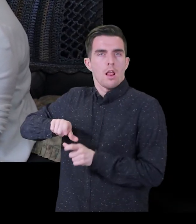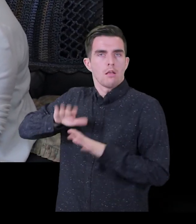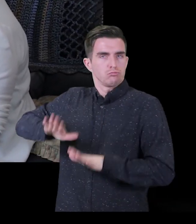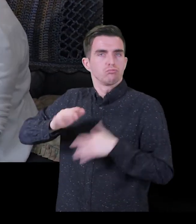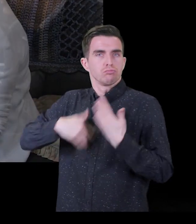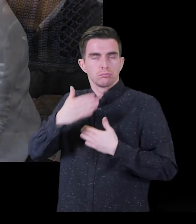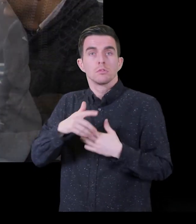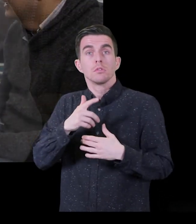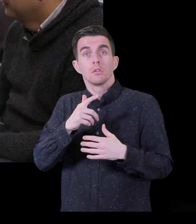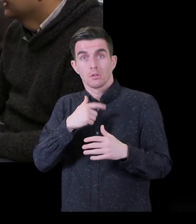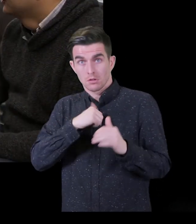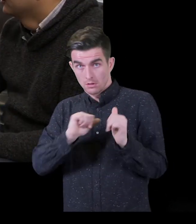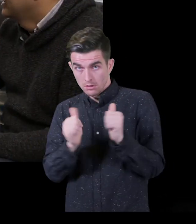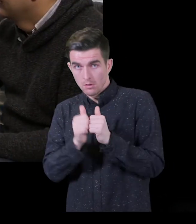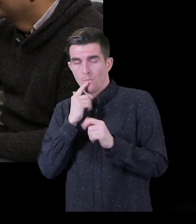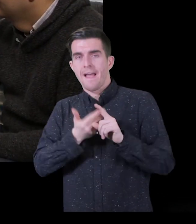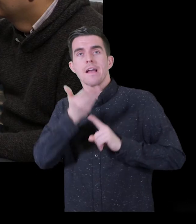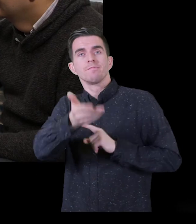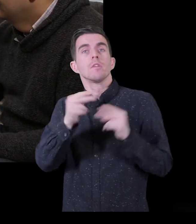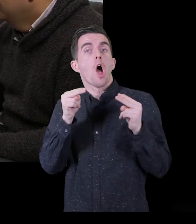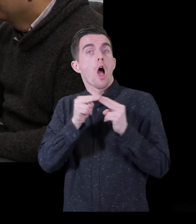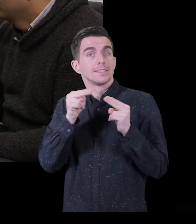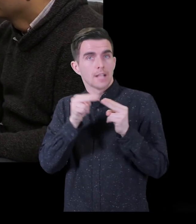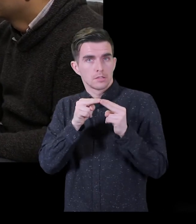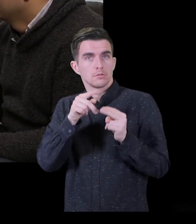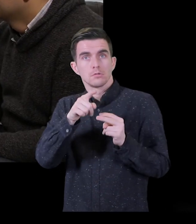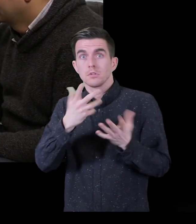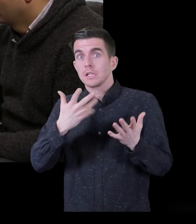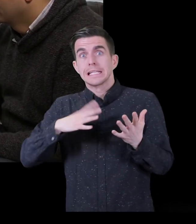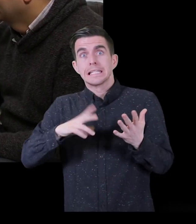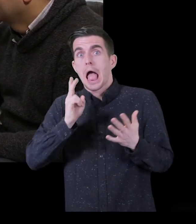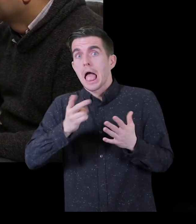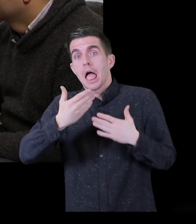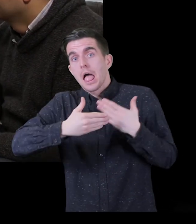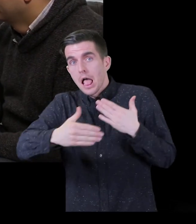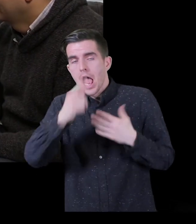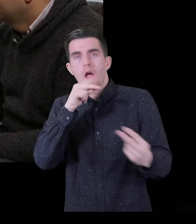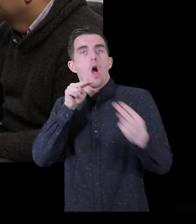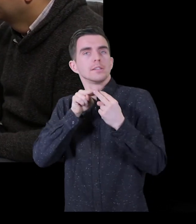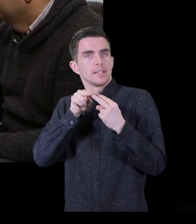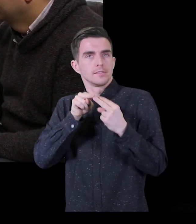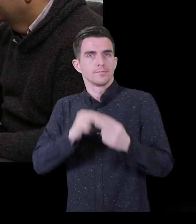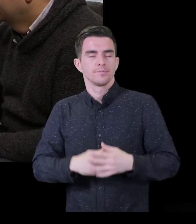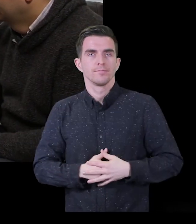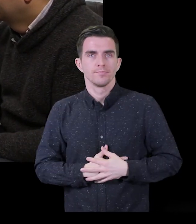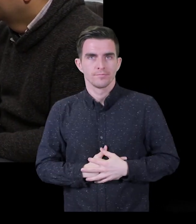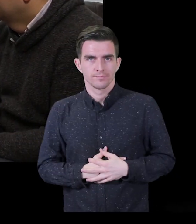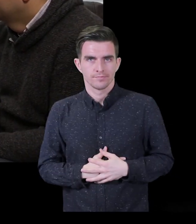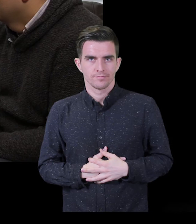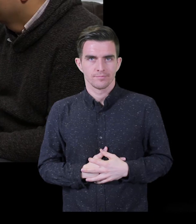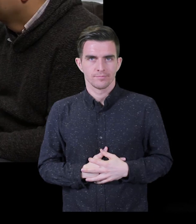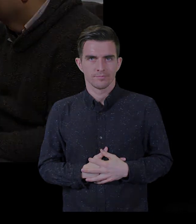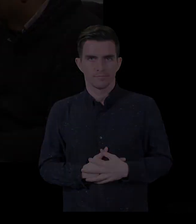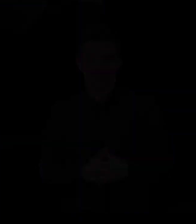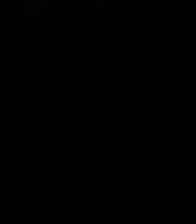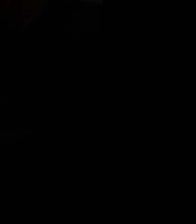we may then close our involvement with you. We will agree this with you and give you our contact details should you require support in the